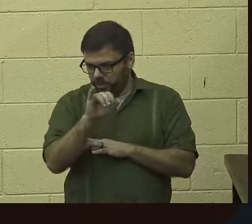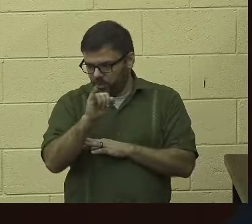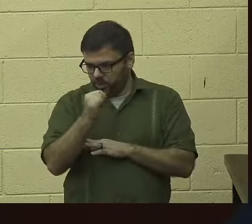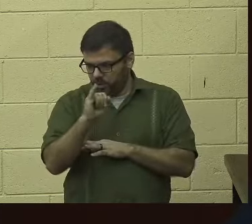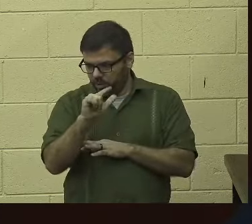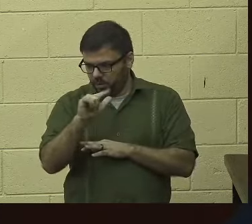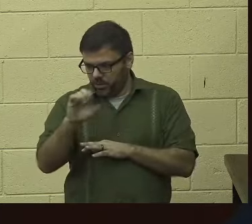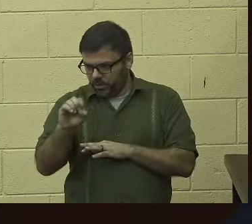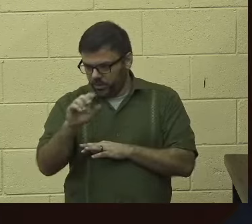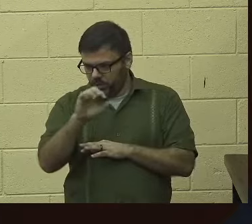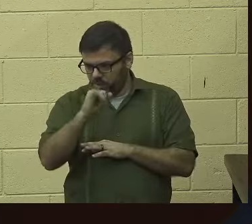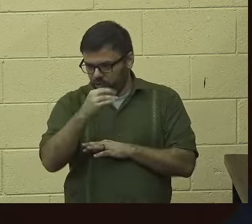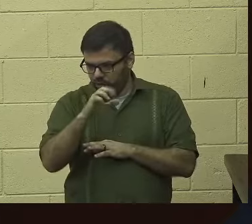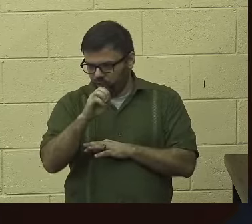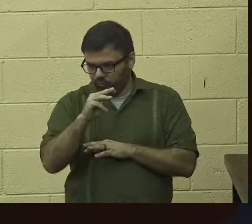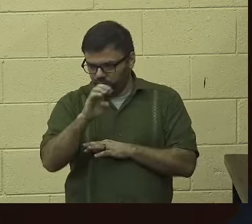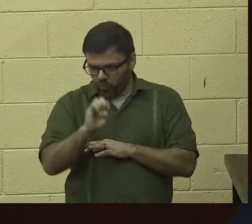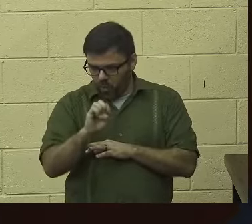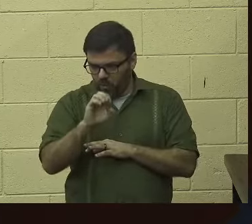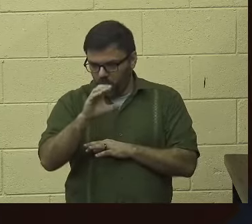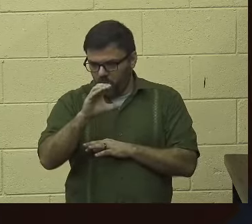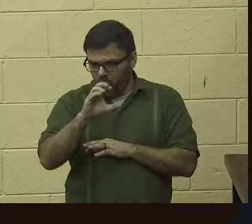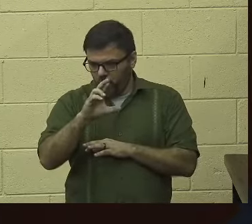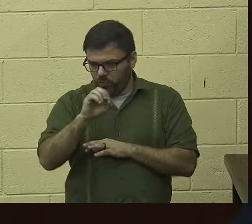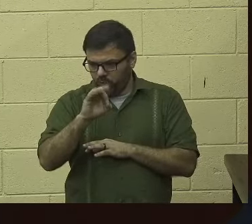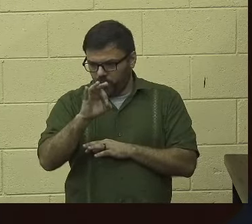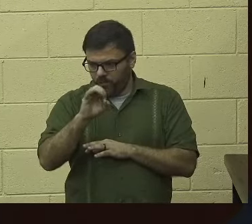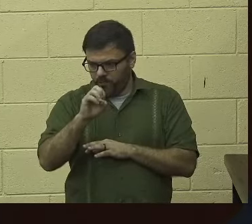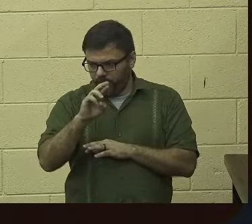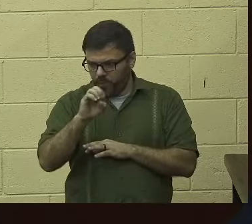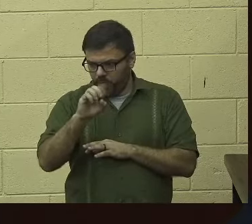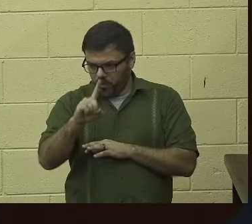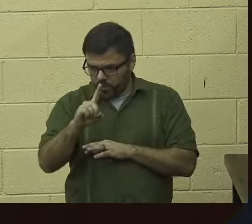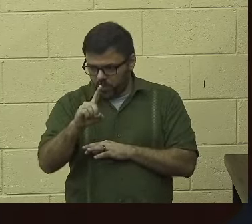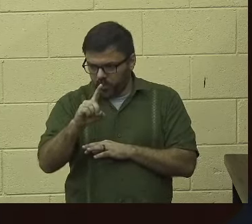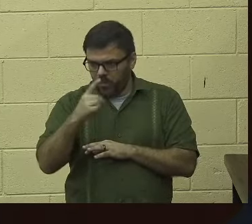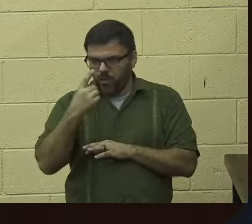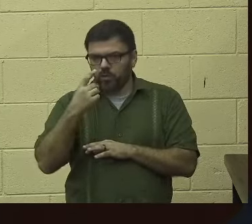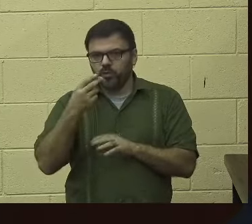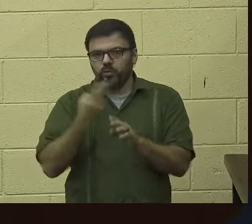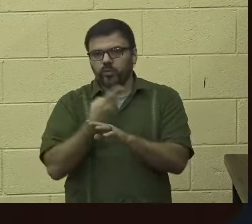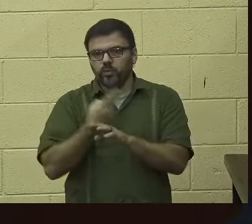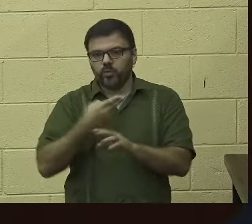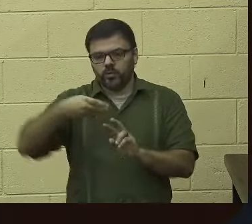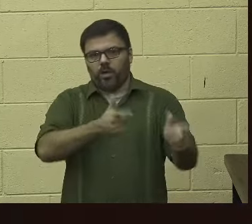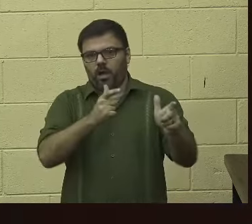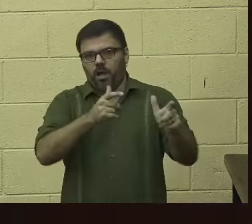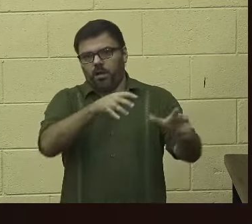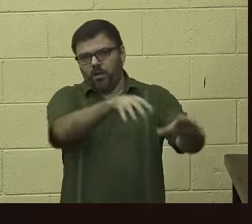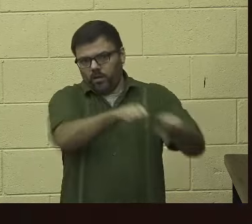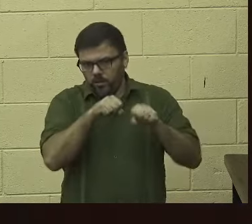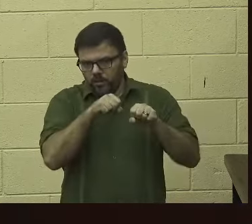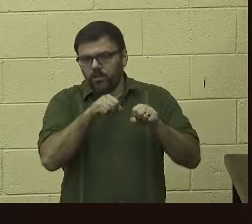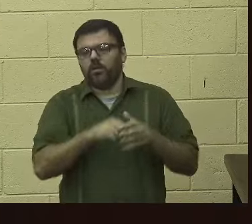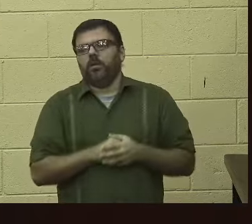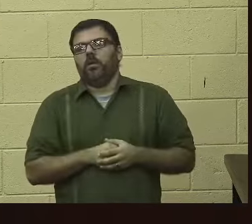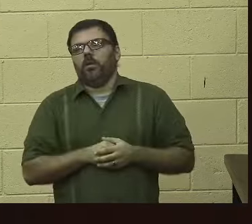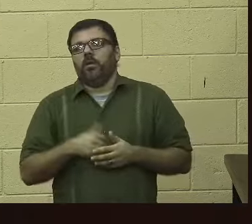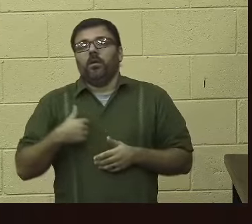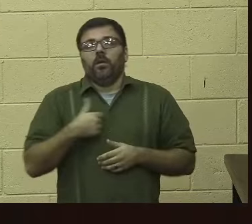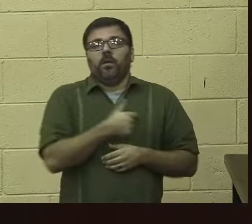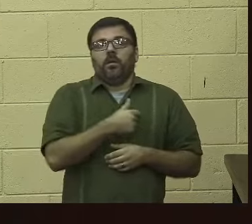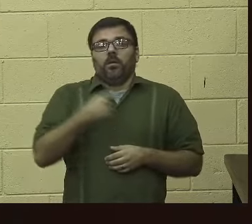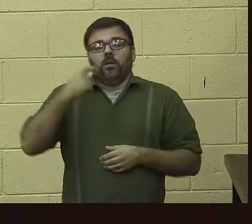Crawford utilizing DNA evidence for the murder of Owen Tucker. We have also